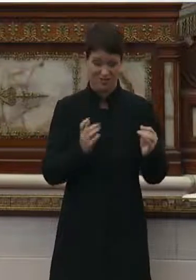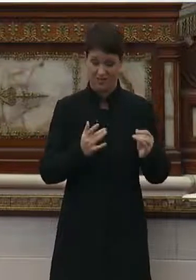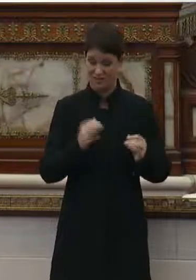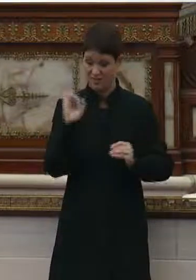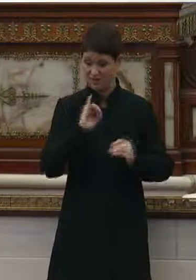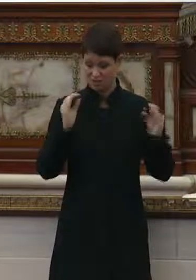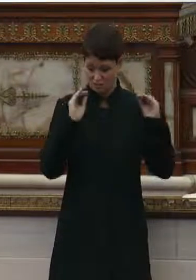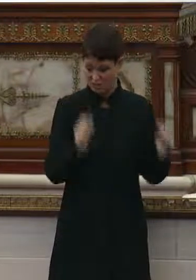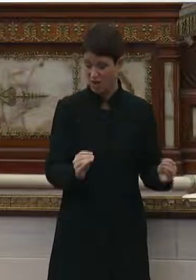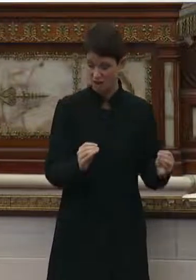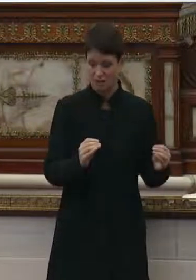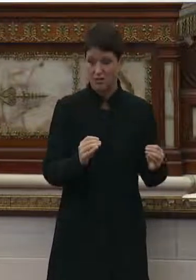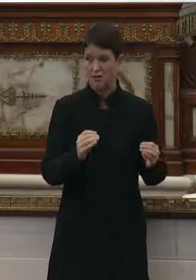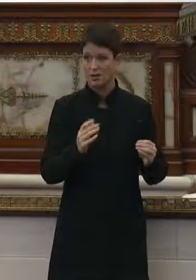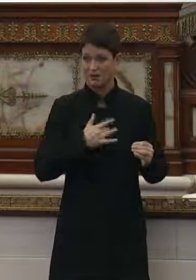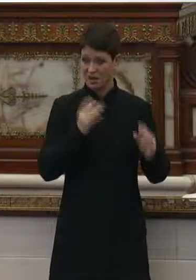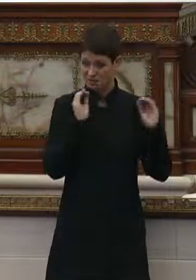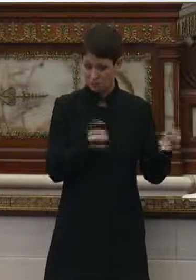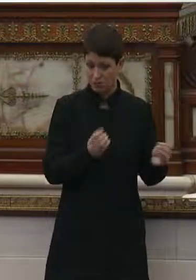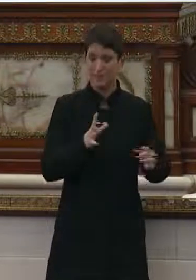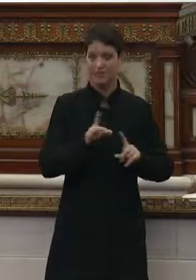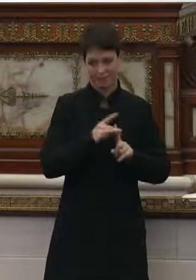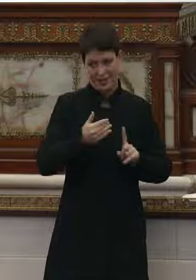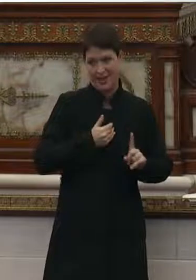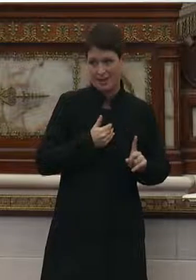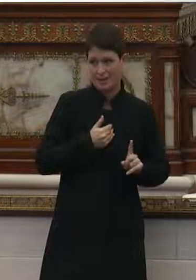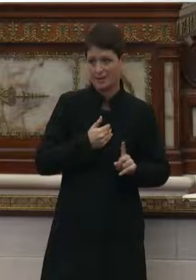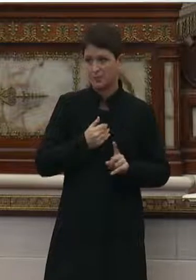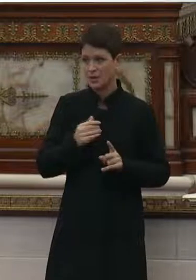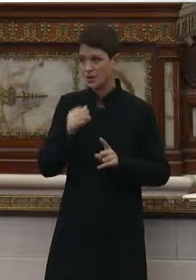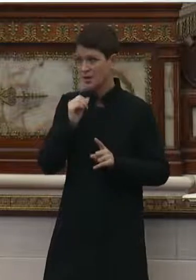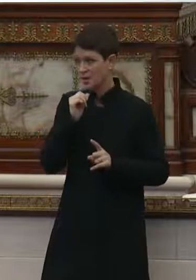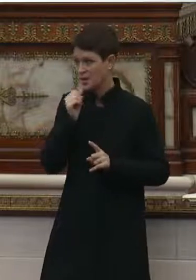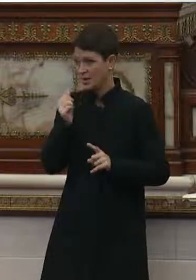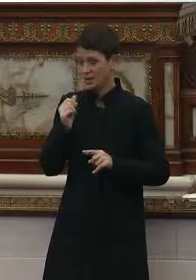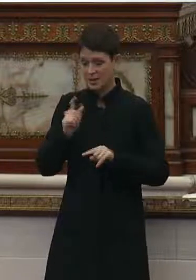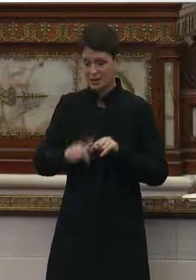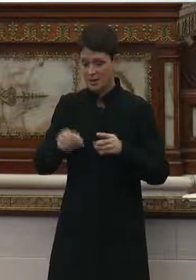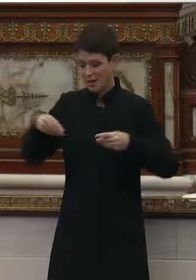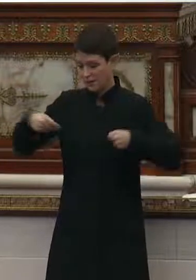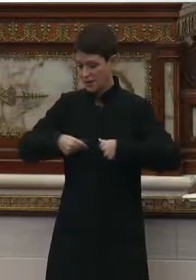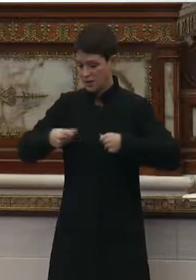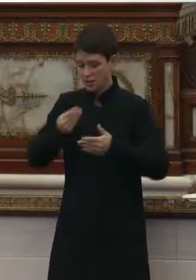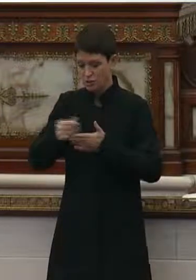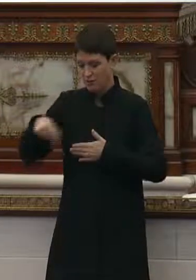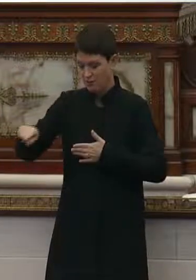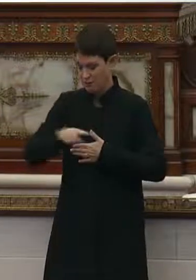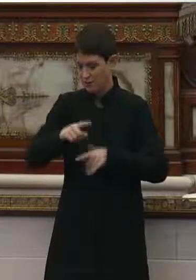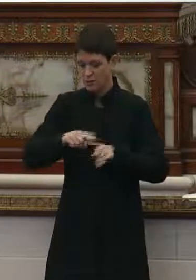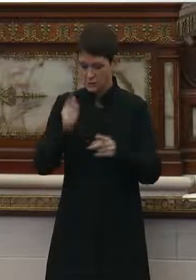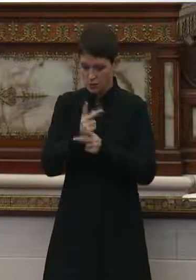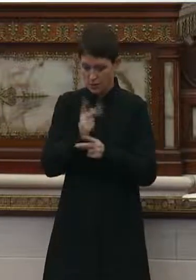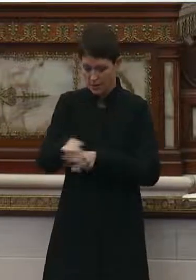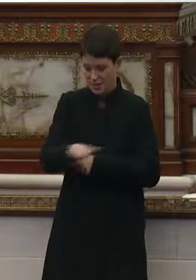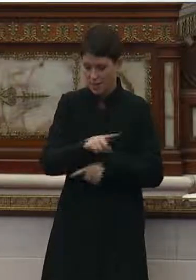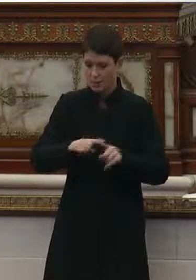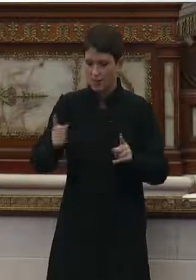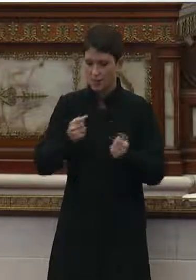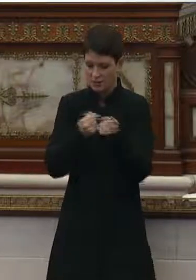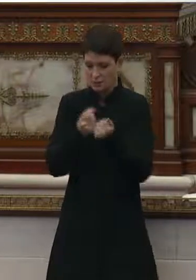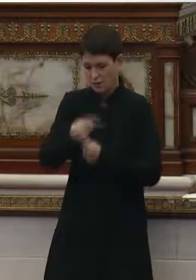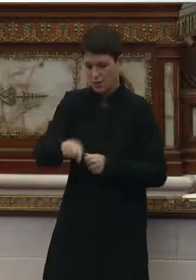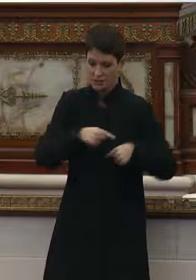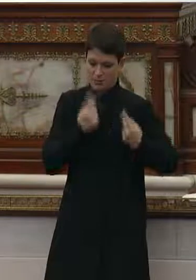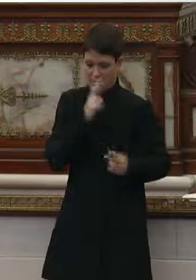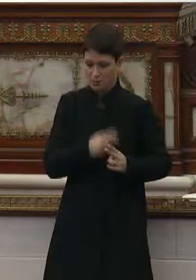infection. The Department of Public Health does not fund or regulate these congregate care facilities. However, we have supported these facilities since March